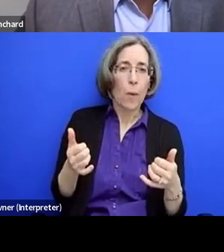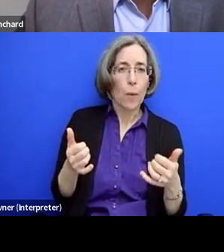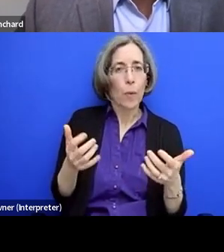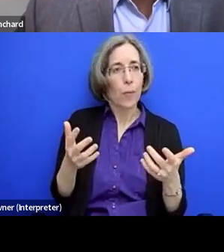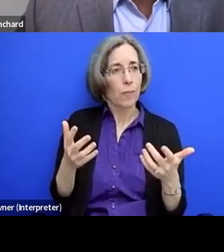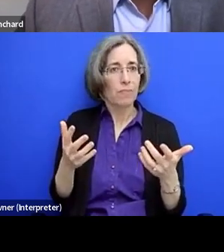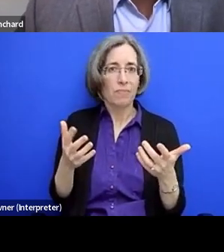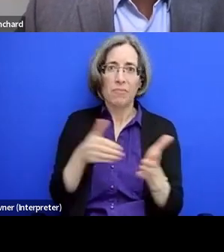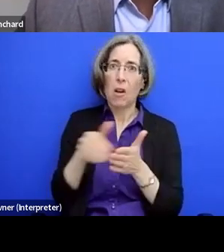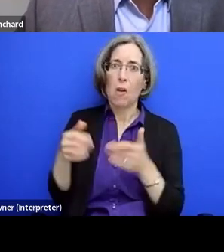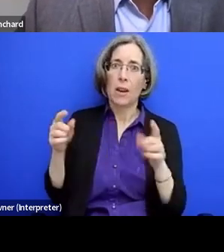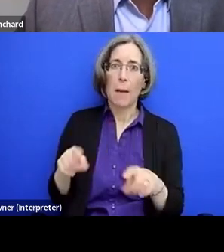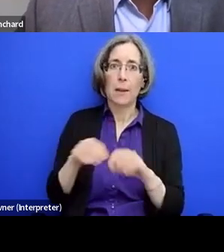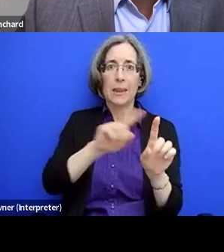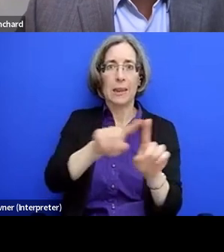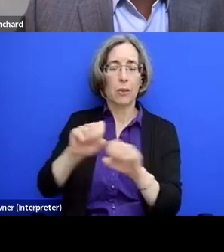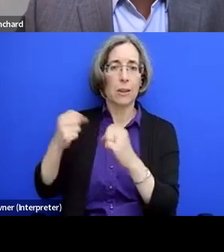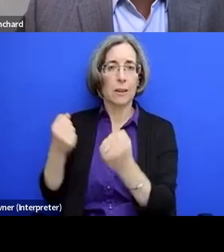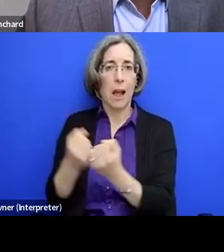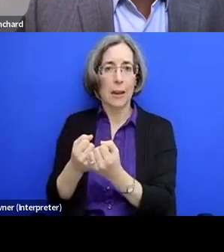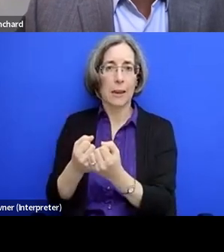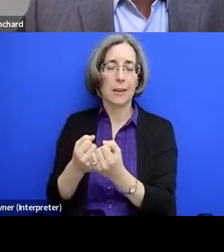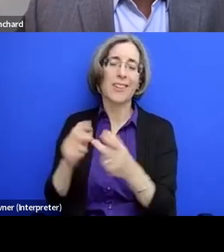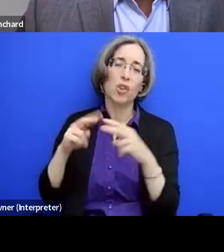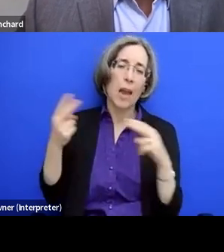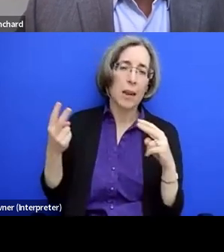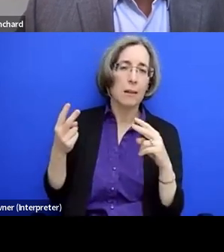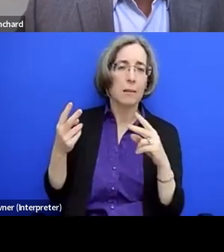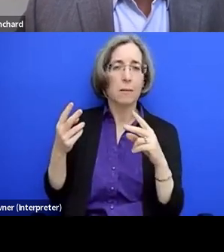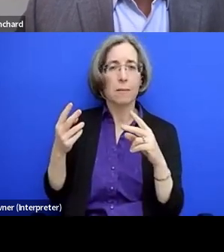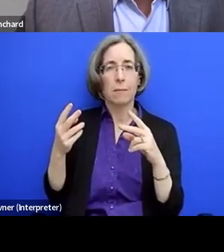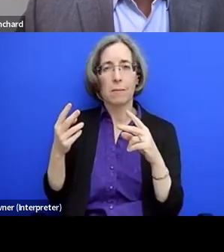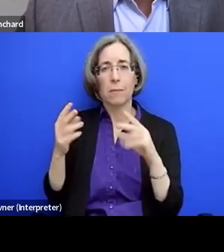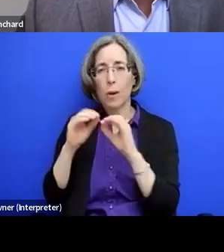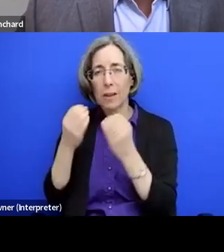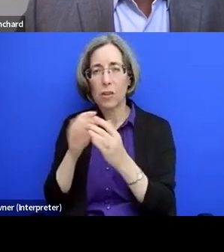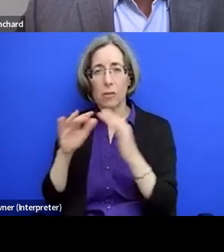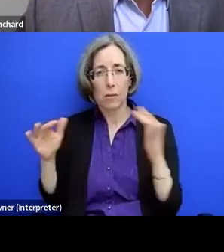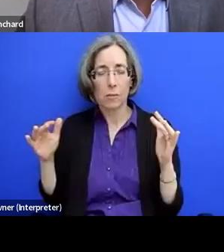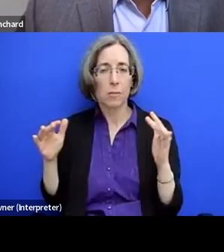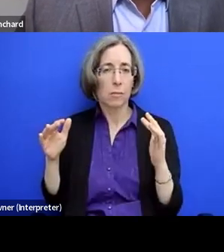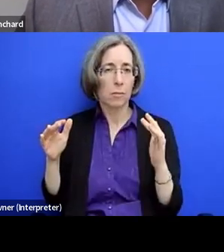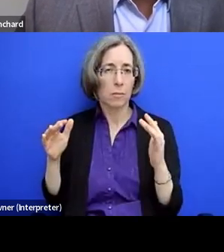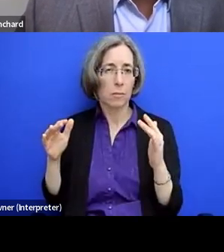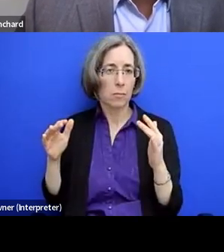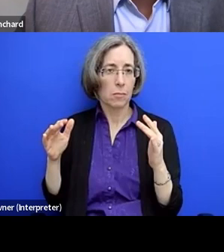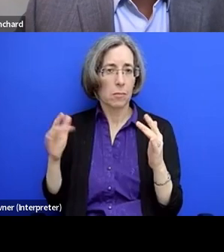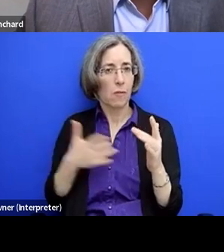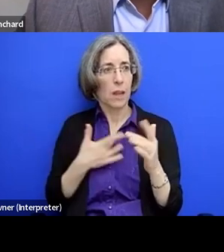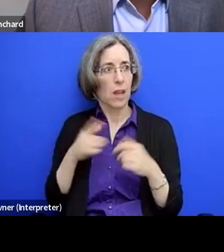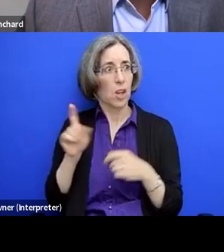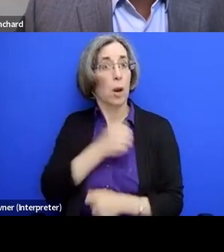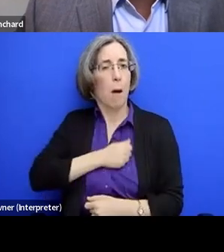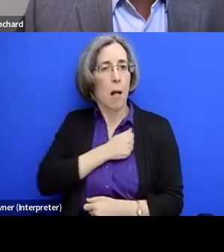a number of different societies, genetic societies and others. Um, and if so, from